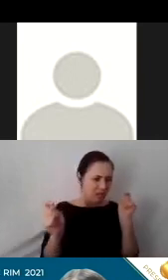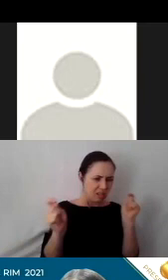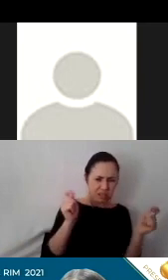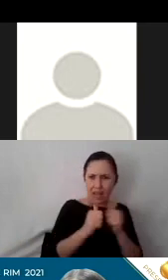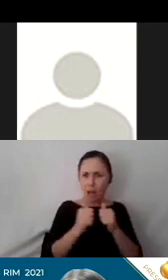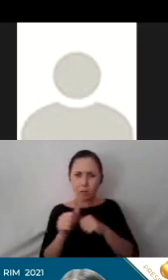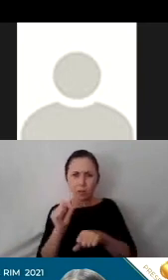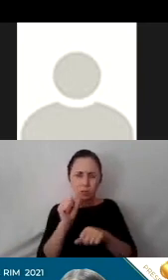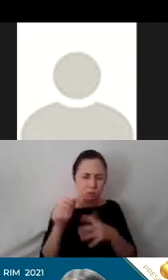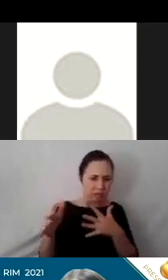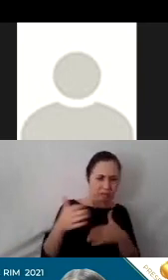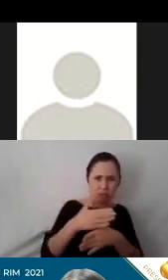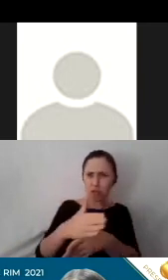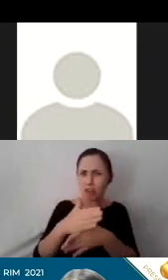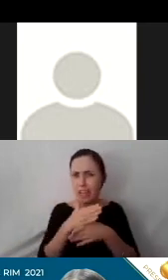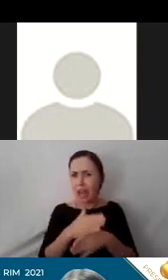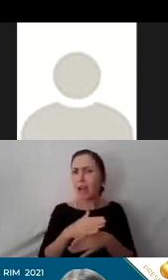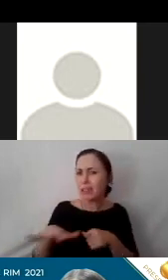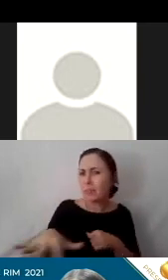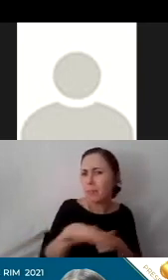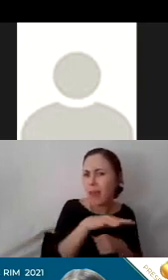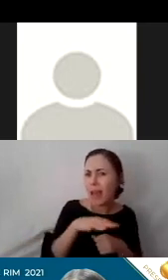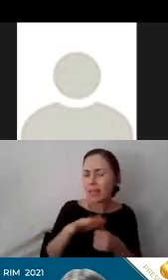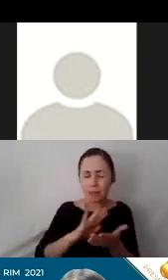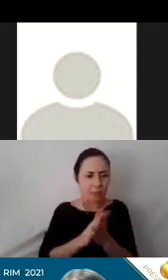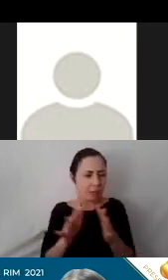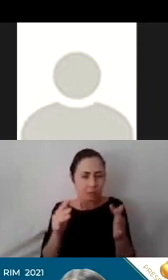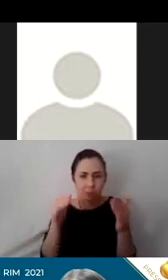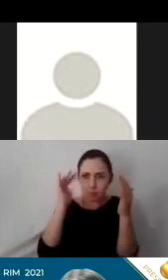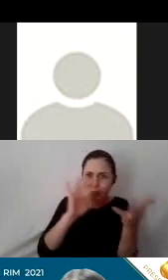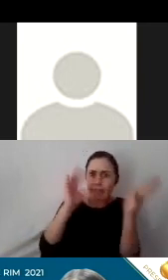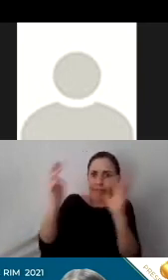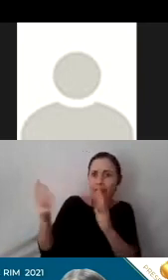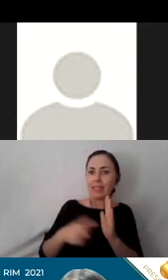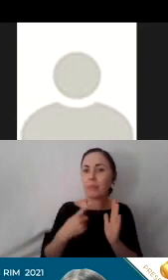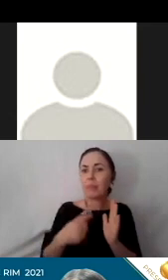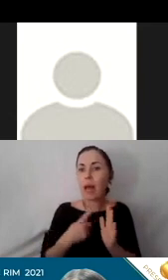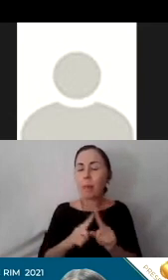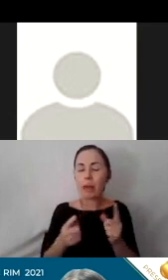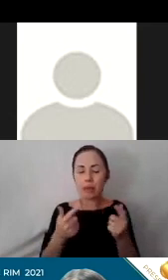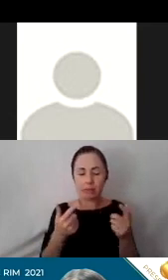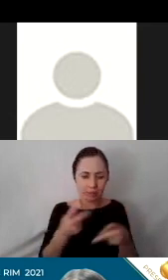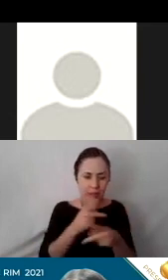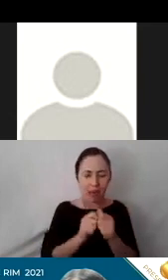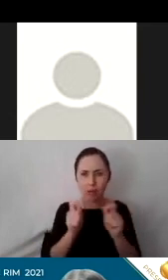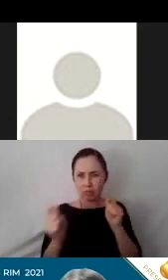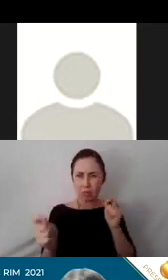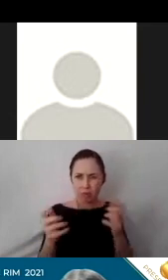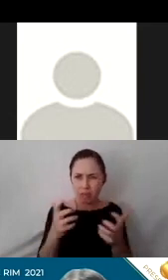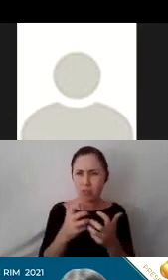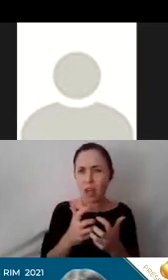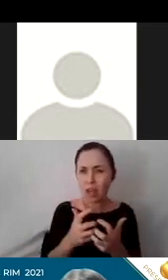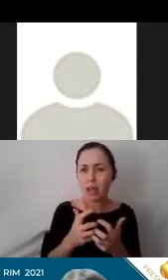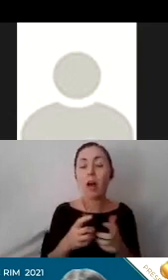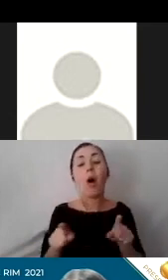share that space. And some of the students said it becomes a little chaotic at that point, but they're learning how to adjust. And then we